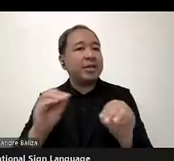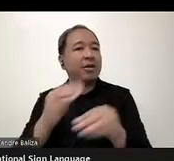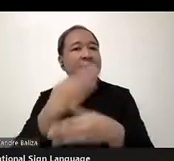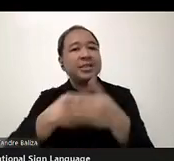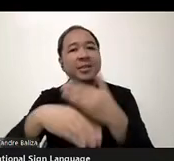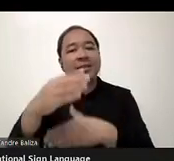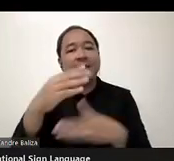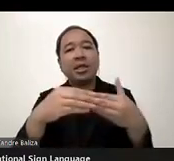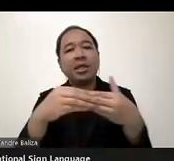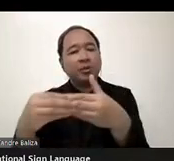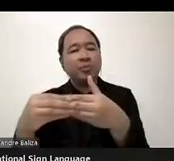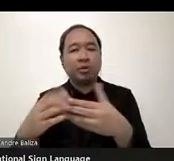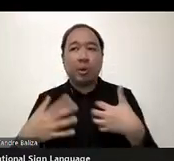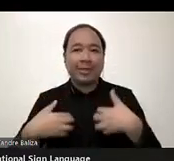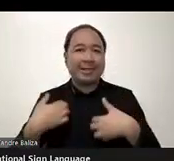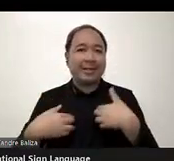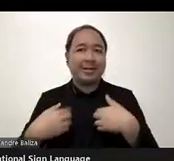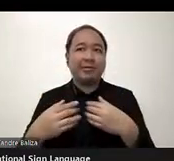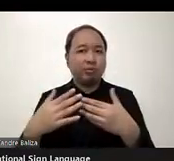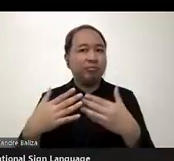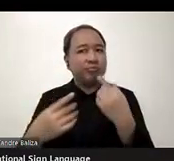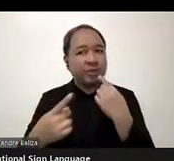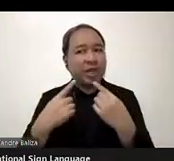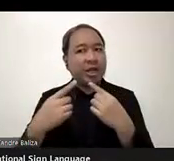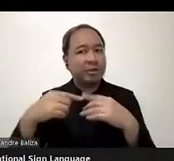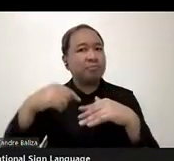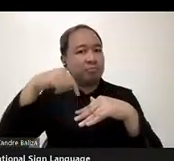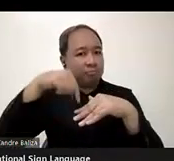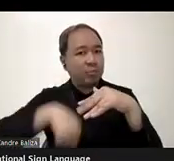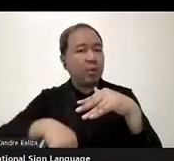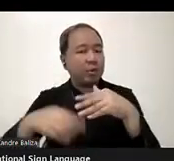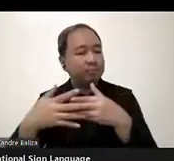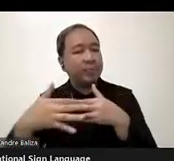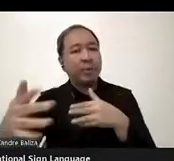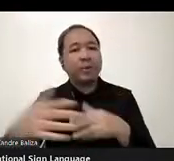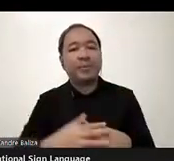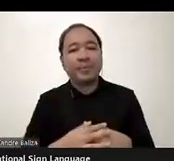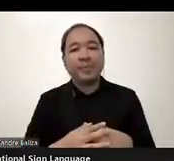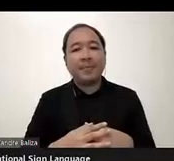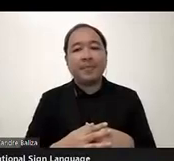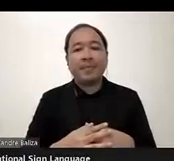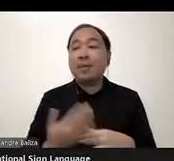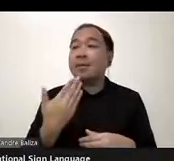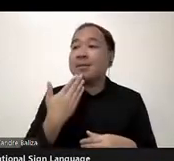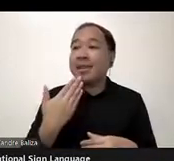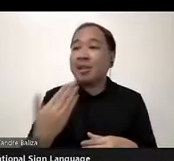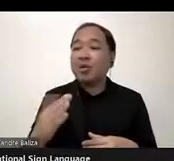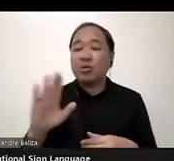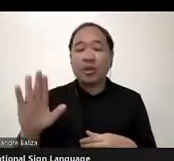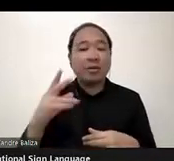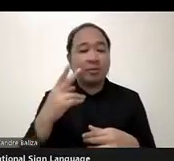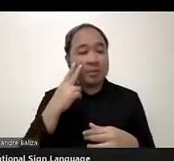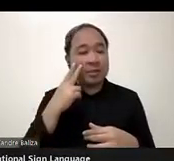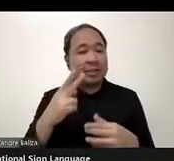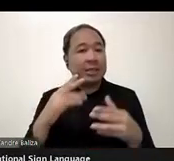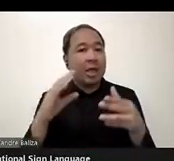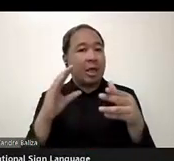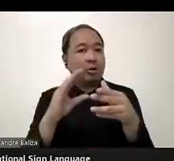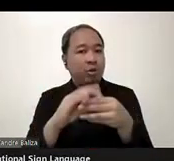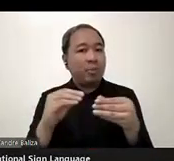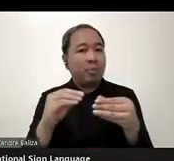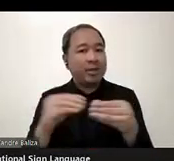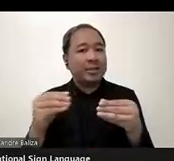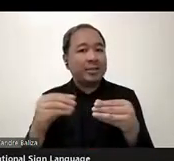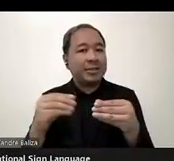that. Thank you. Uh, thank you very much, Ghanela. These are, uh, the comments that I would want to respond to in my closing